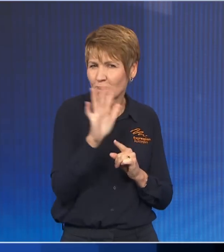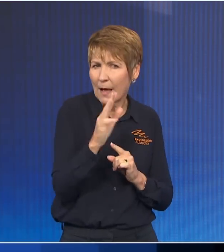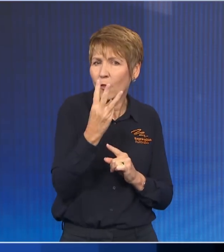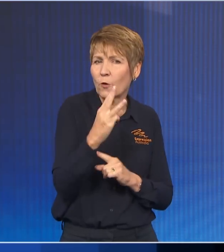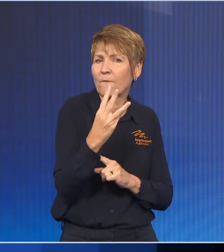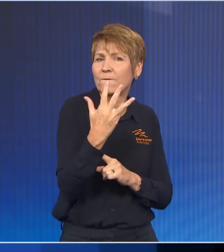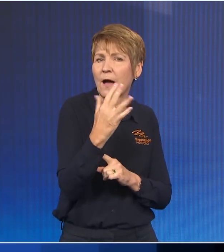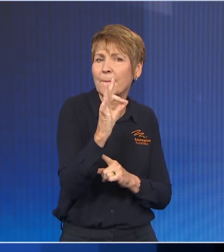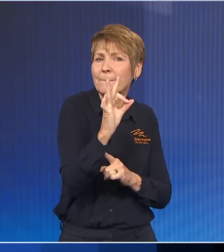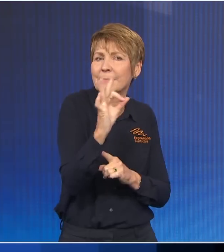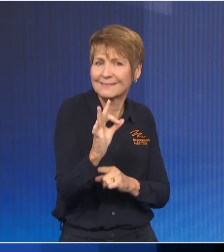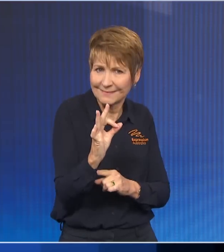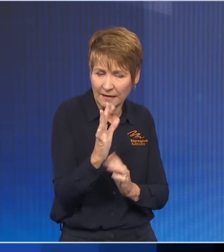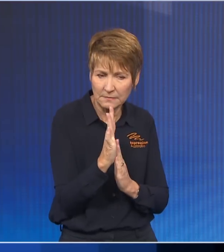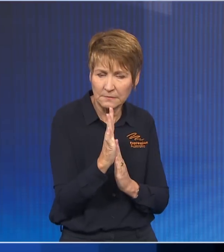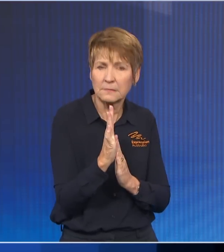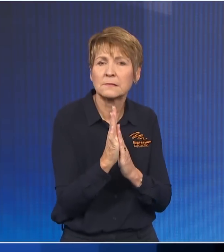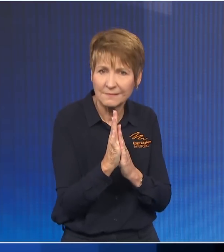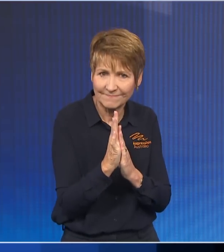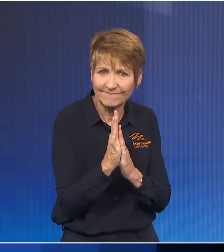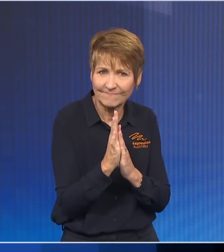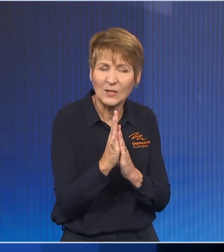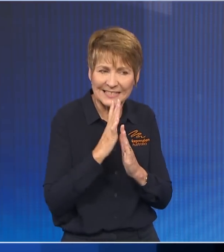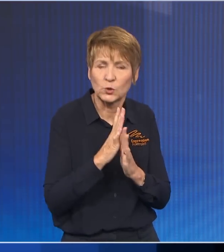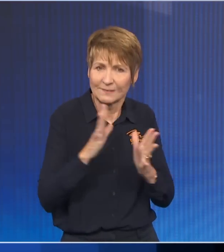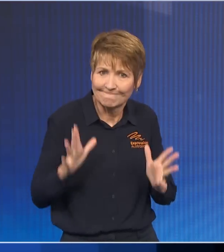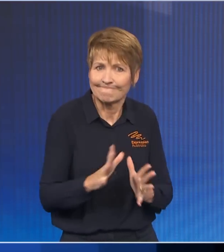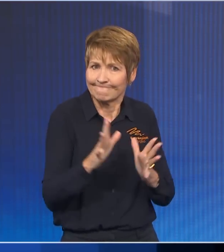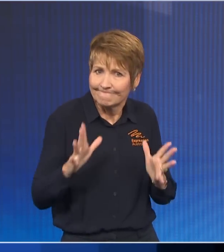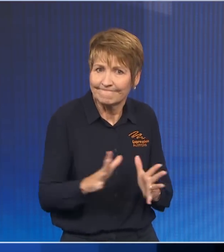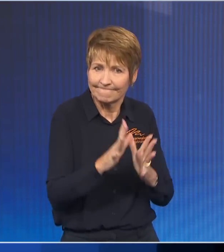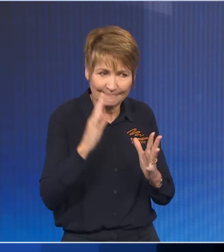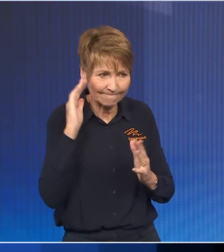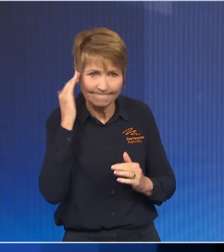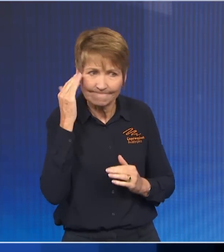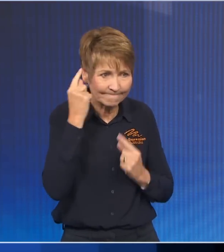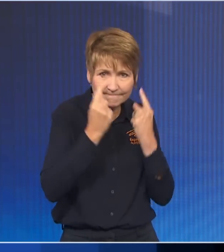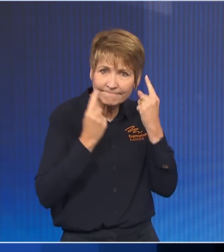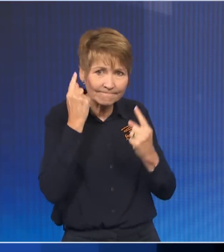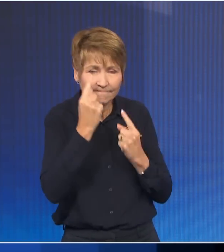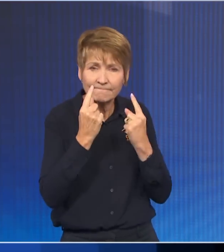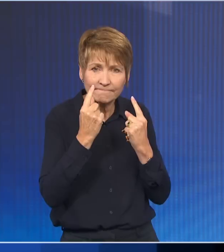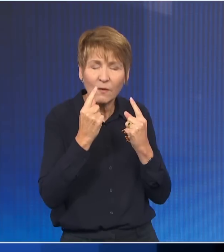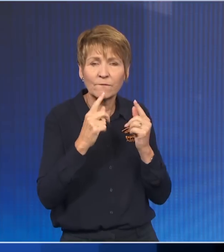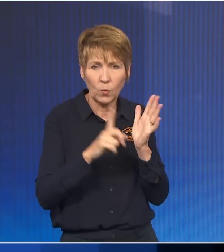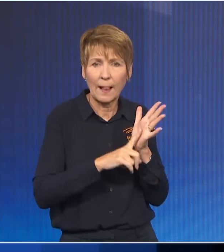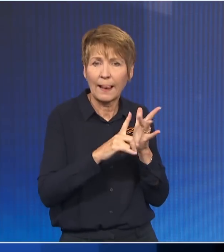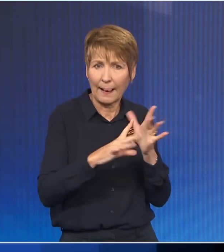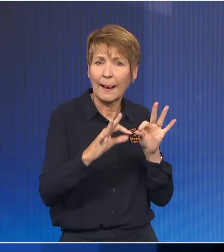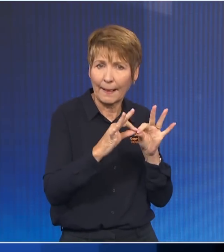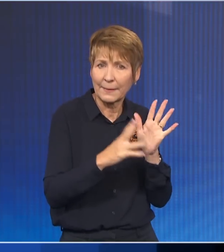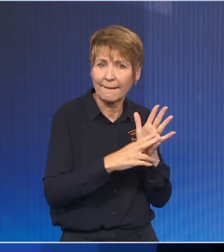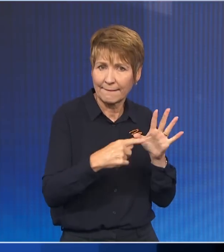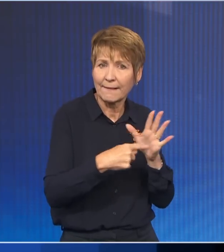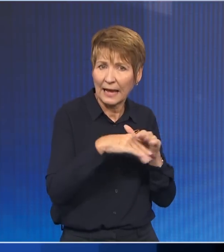So the rebuilding process has well and truly started for the Western Australian Liberal Party. When I